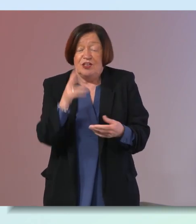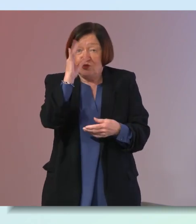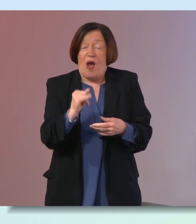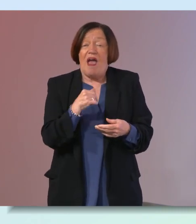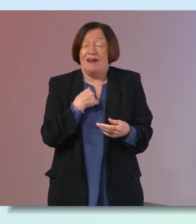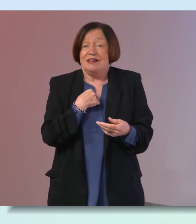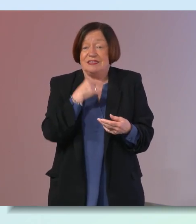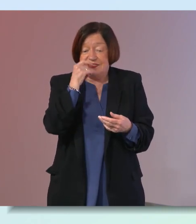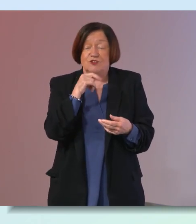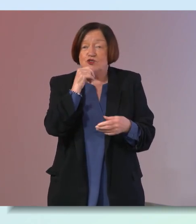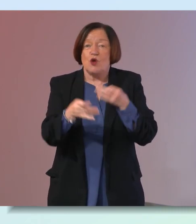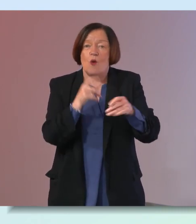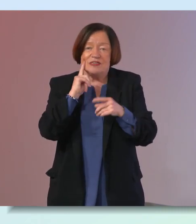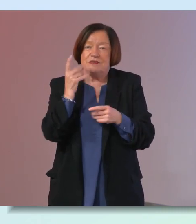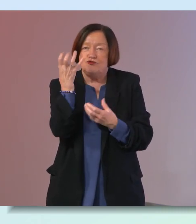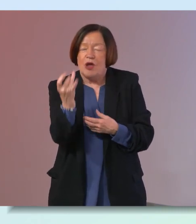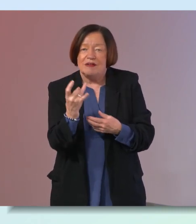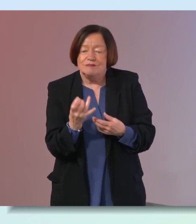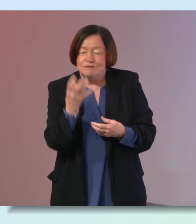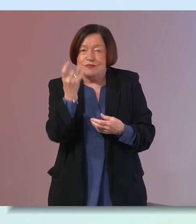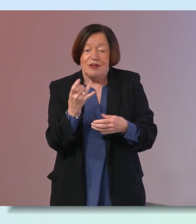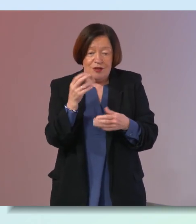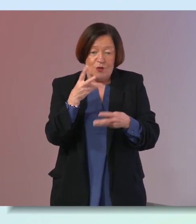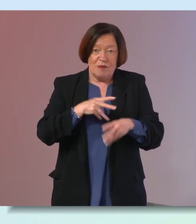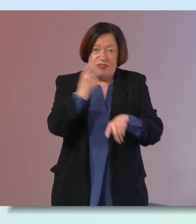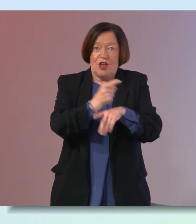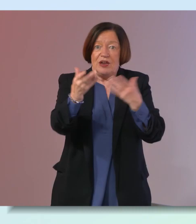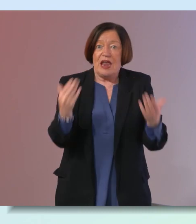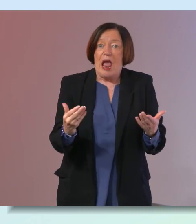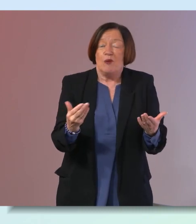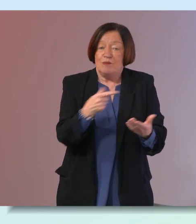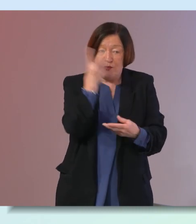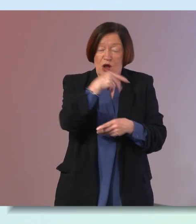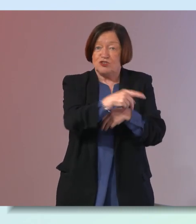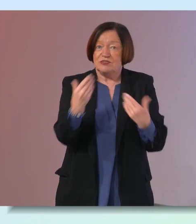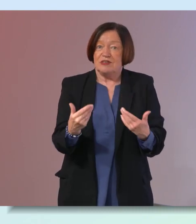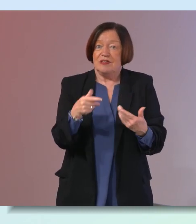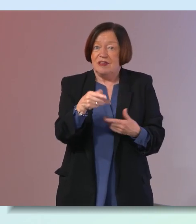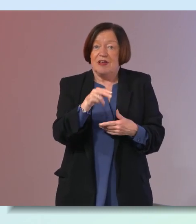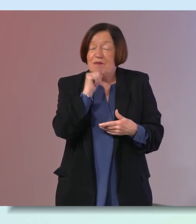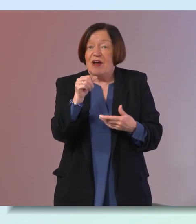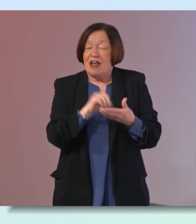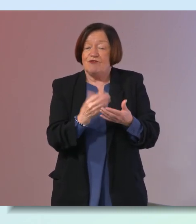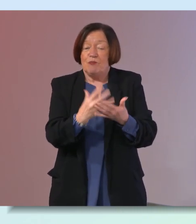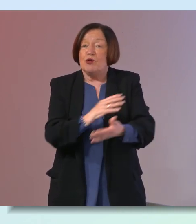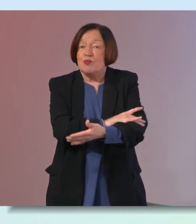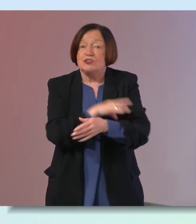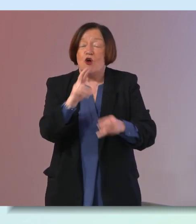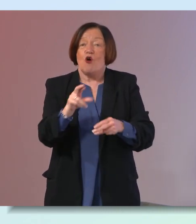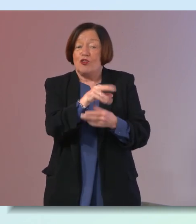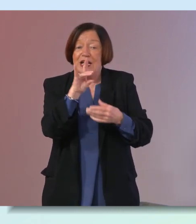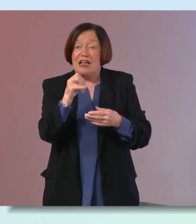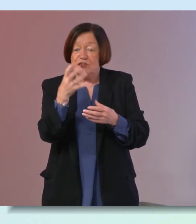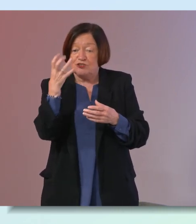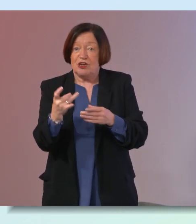i'd say just go get checked there's probably women out there now at the minute looking at this and they might have got their blood pressure or their cholesterol